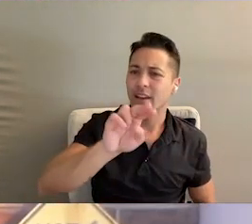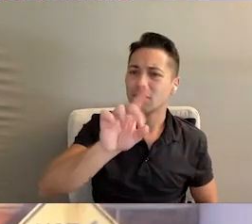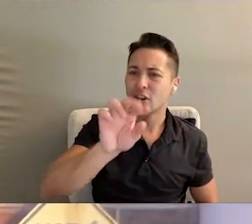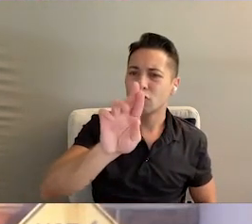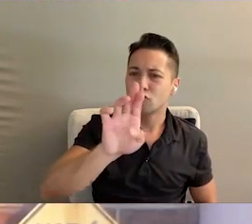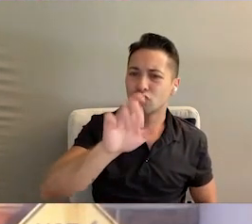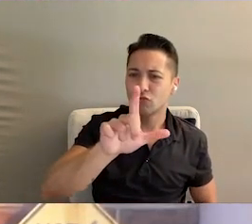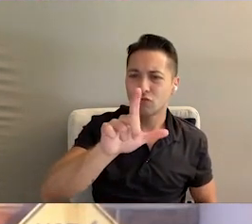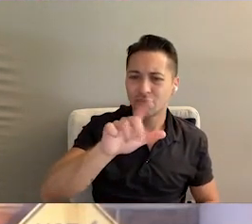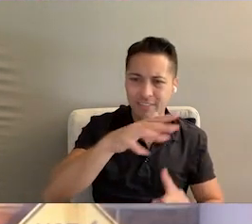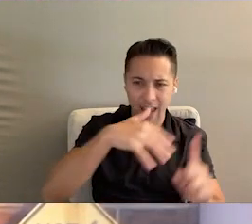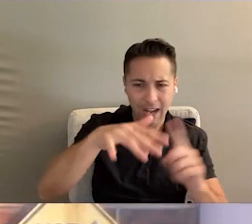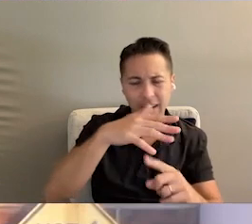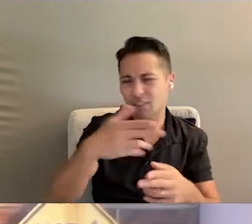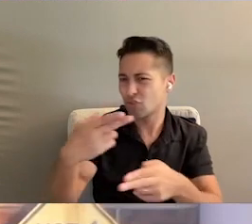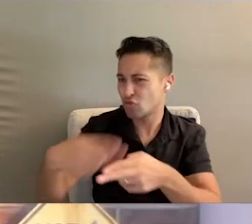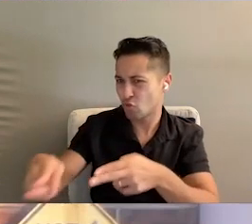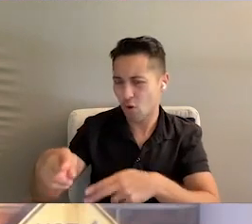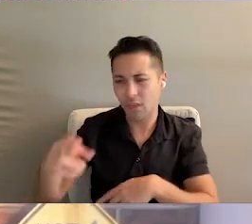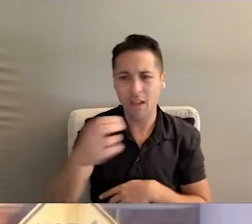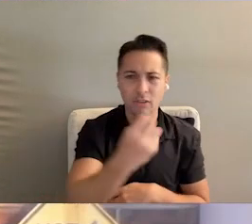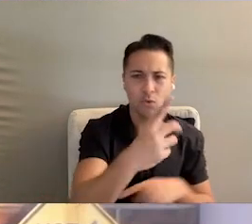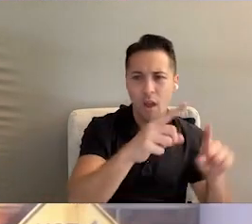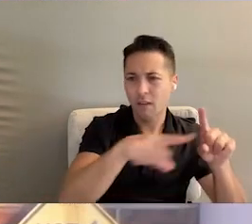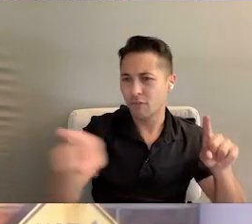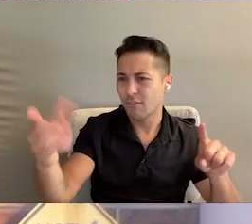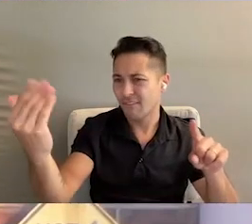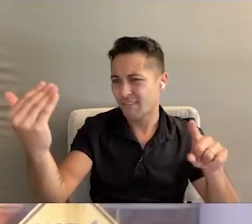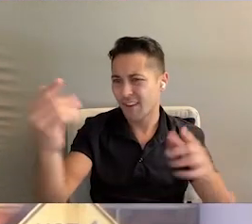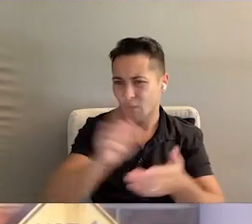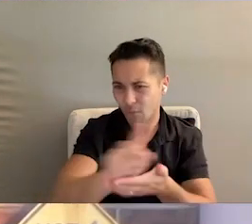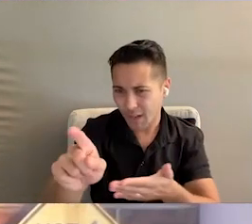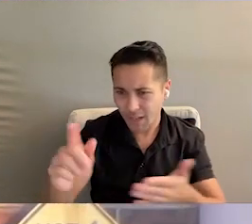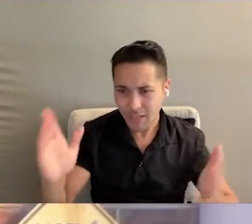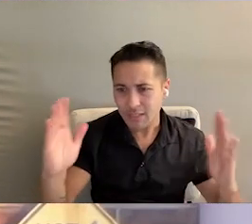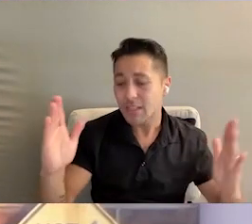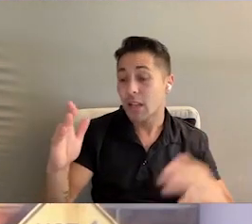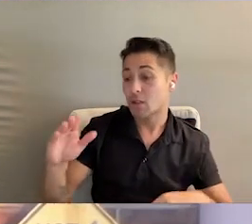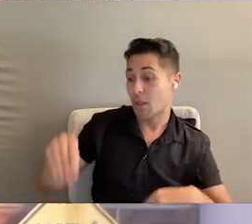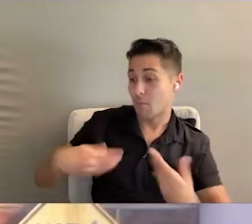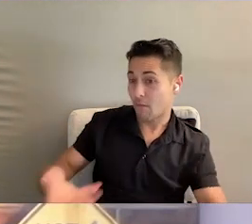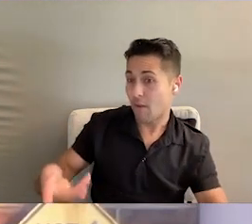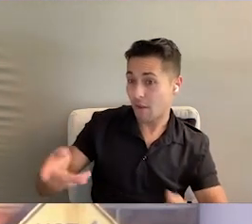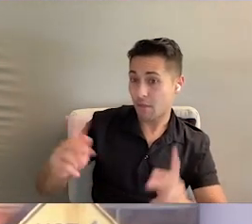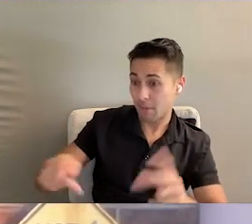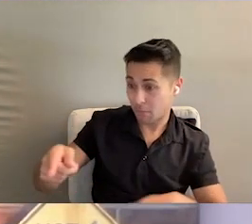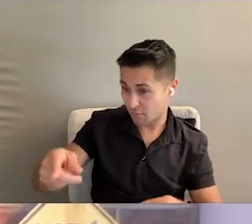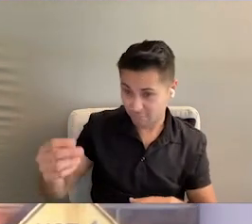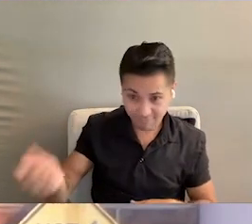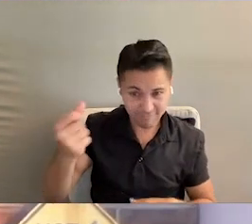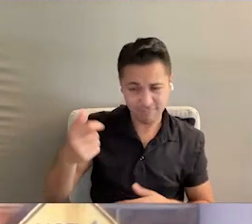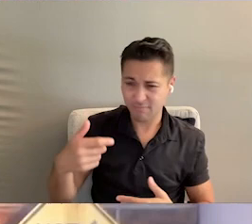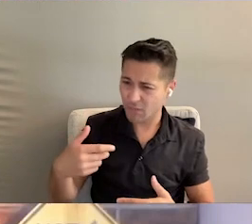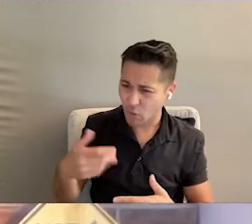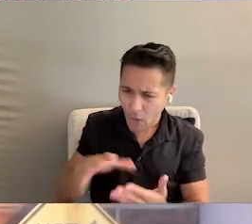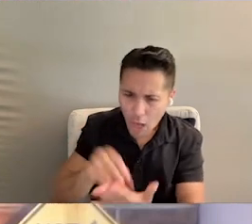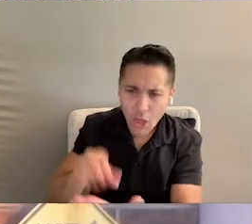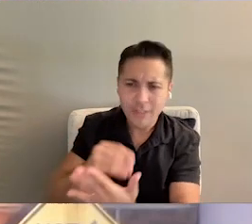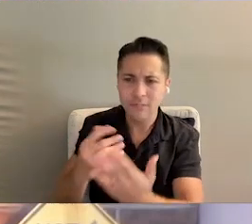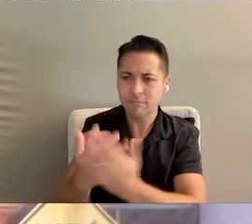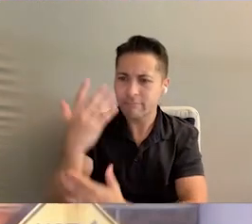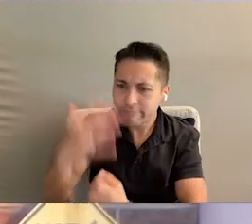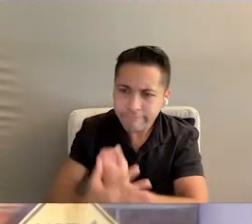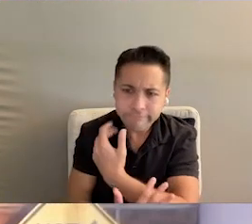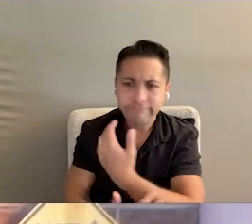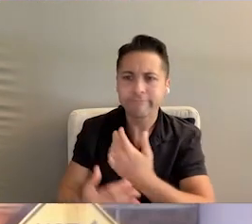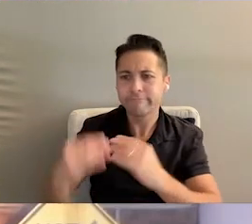these are short-term programs, 12 to 15 weeks, and they provide individuals with the opportunity right away to be able to get in and do some hands